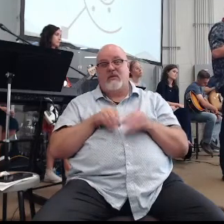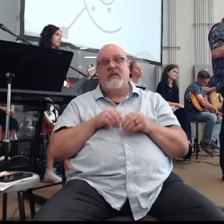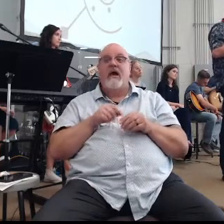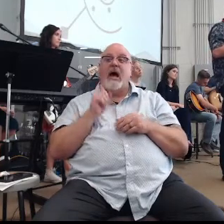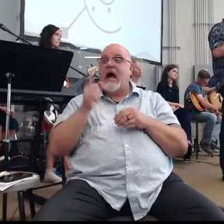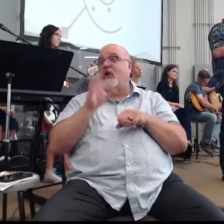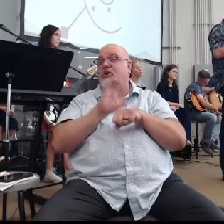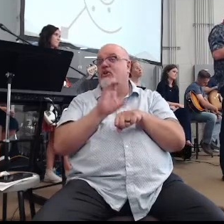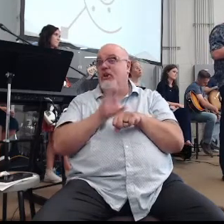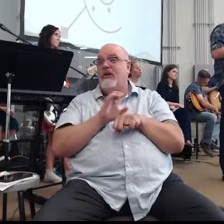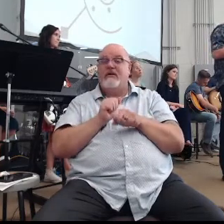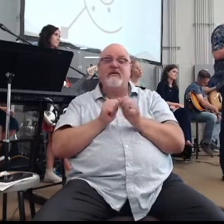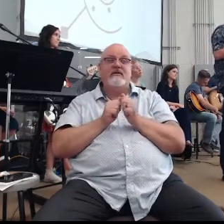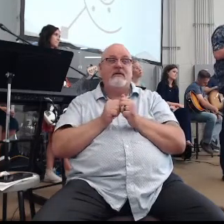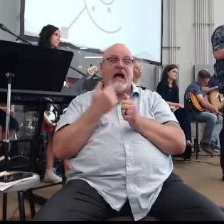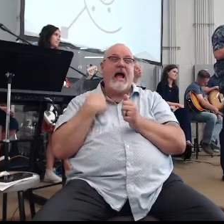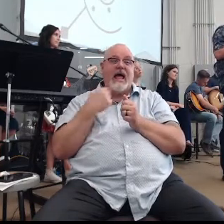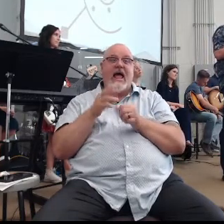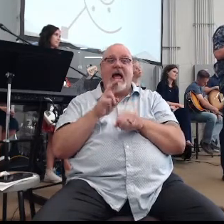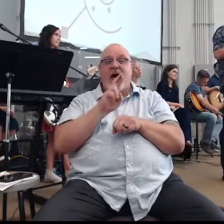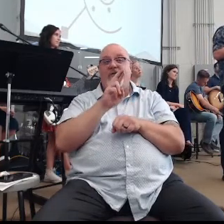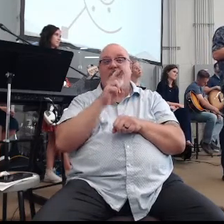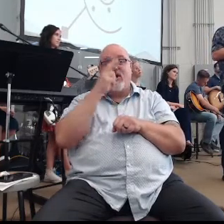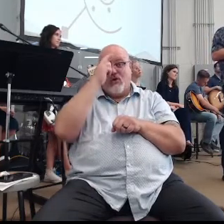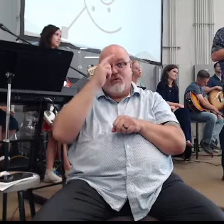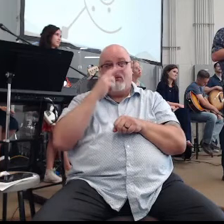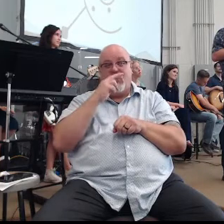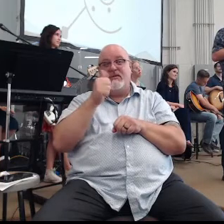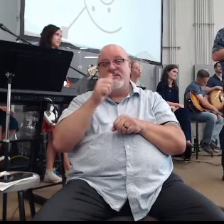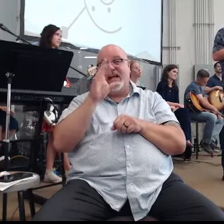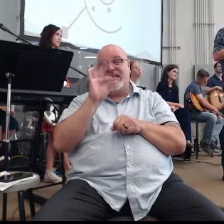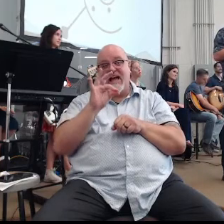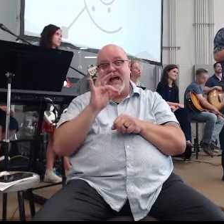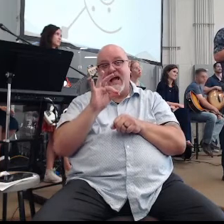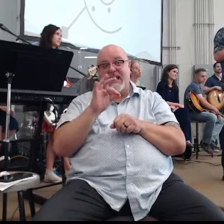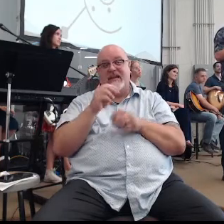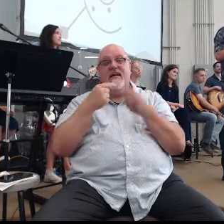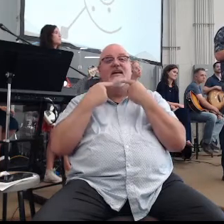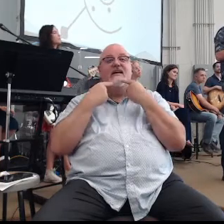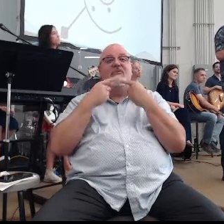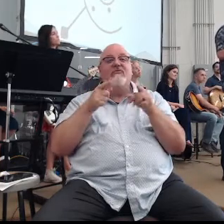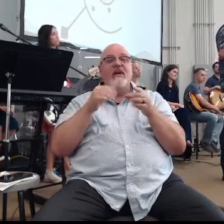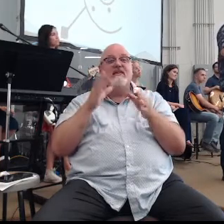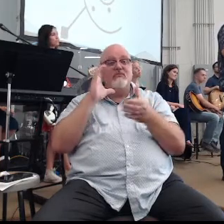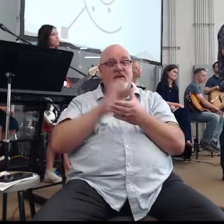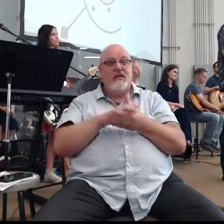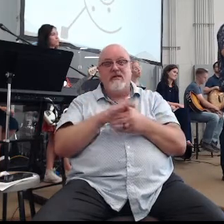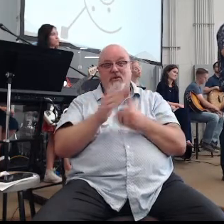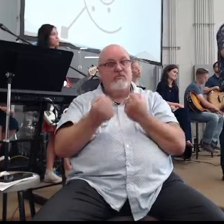I've got Romans 10, 9 in my pocket. Confess and believe and you'll be saved. That's all I need.